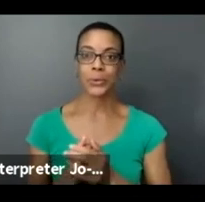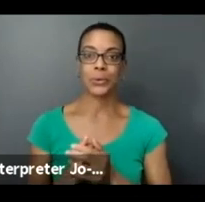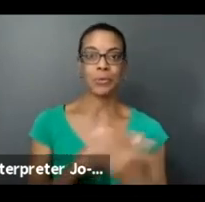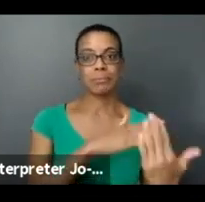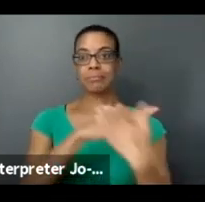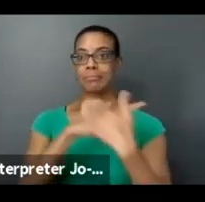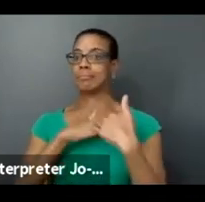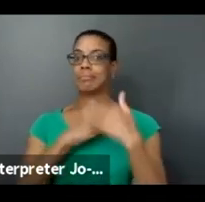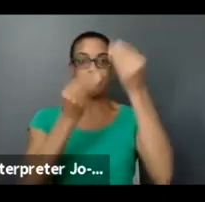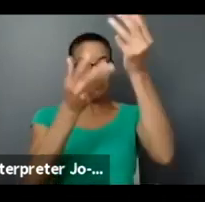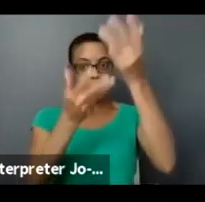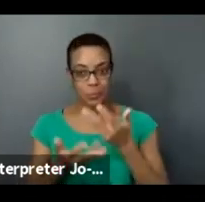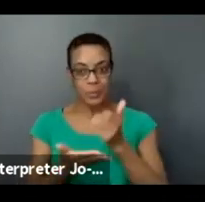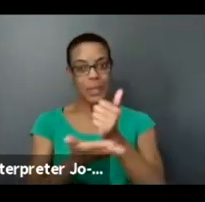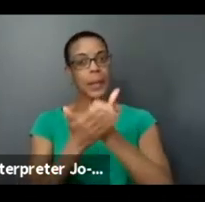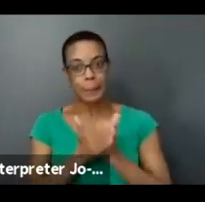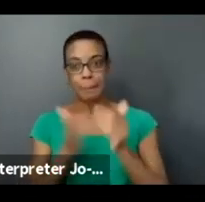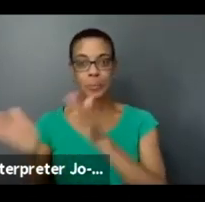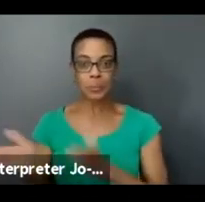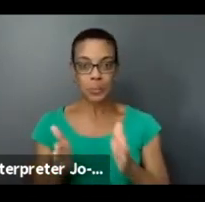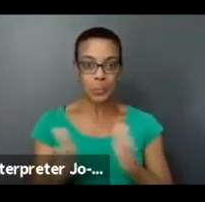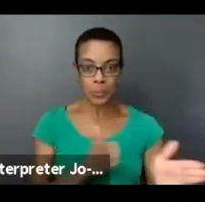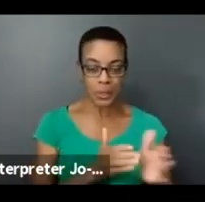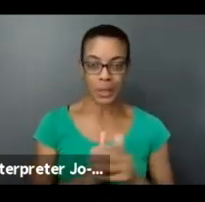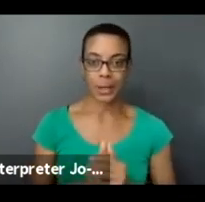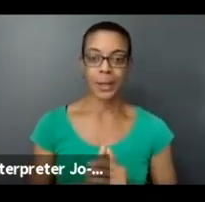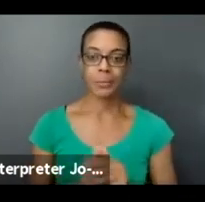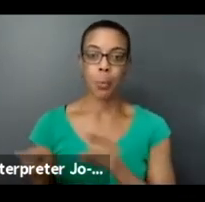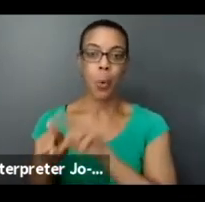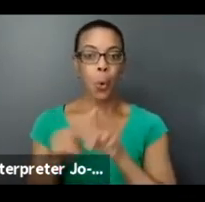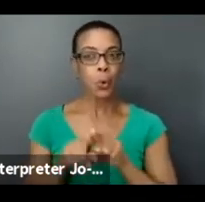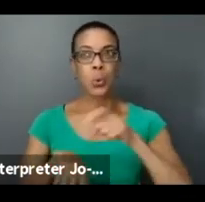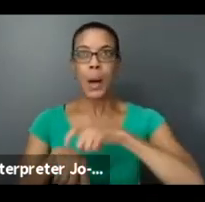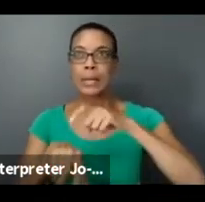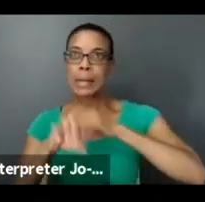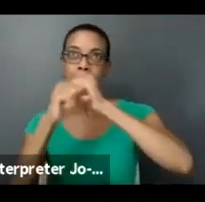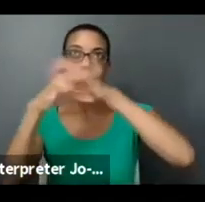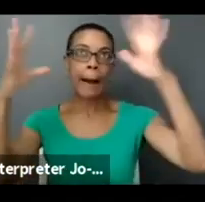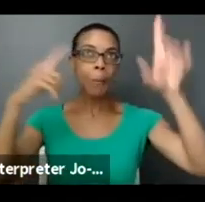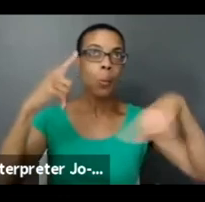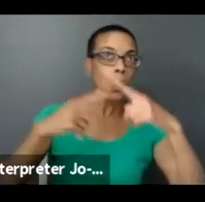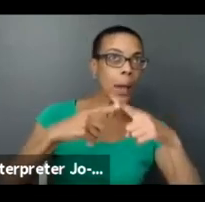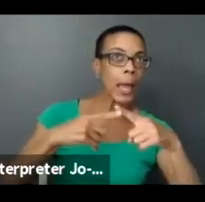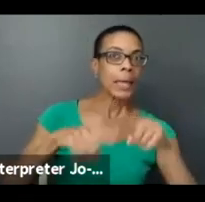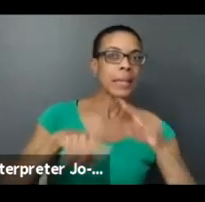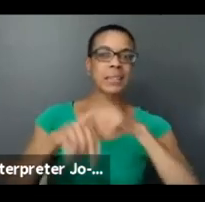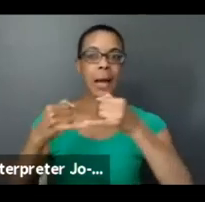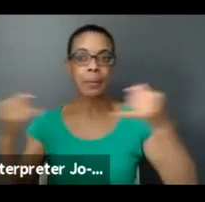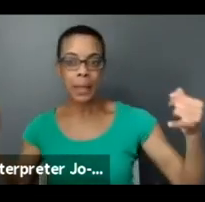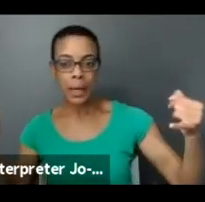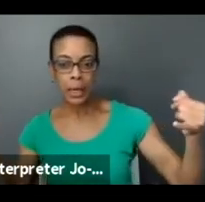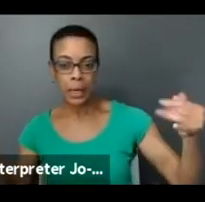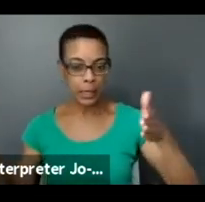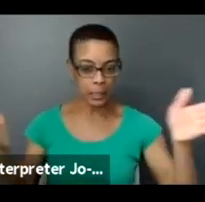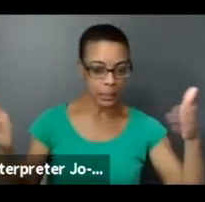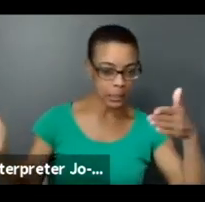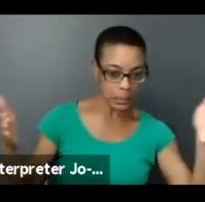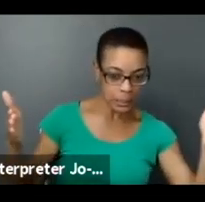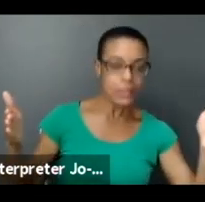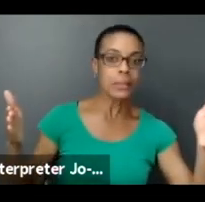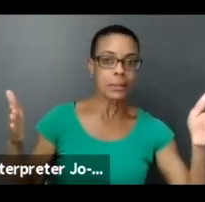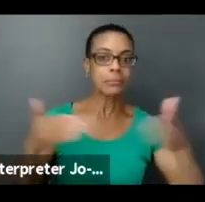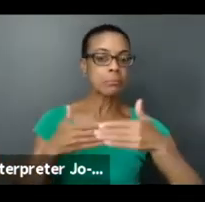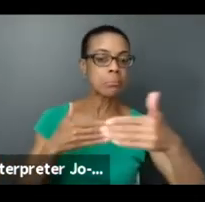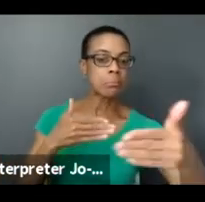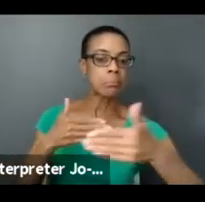kind of helps us different. And as well as with the timeline. Hopefully, if the timelines align, then at least we know we will get